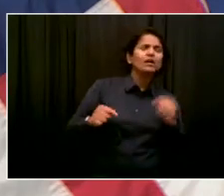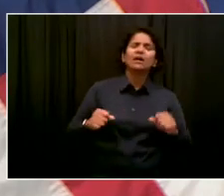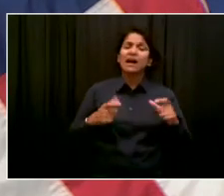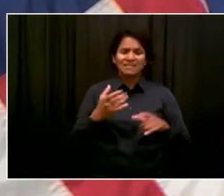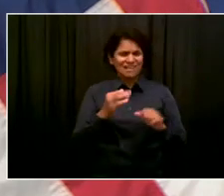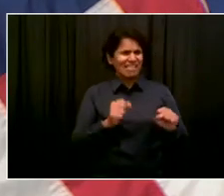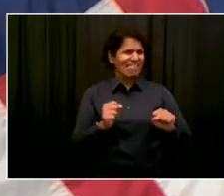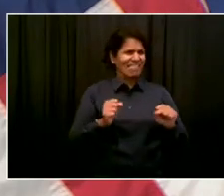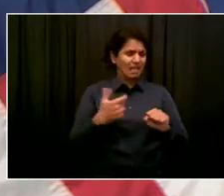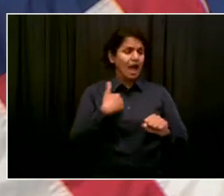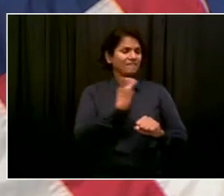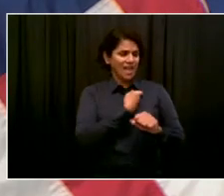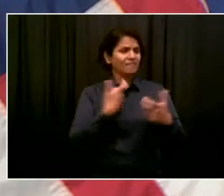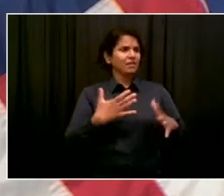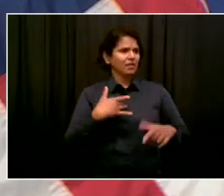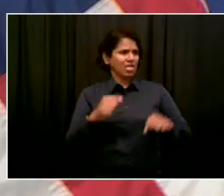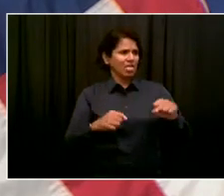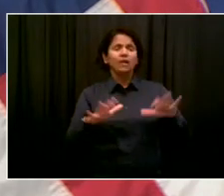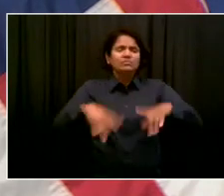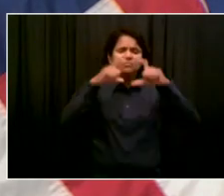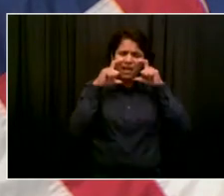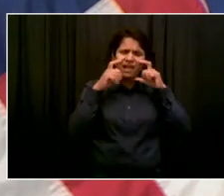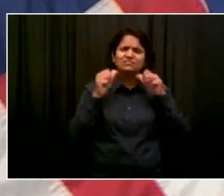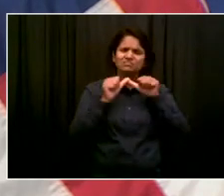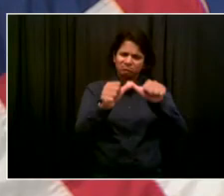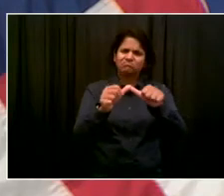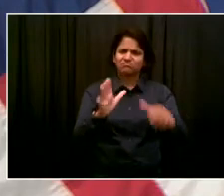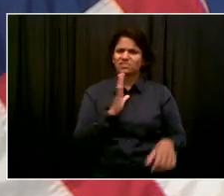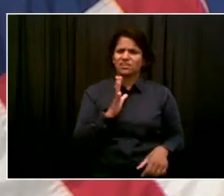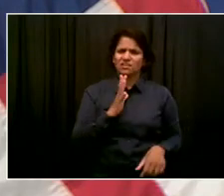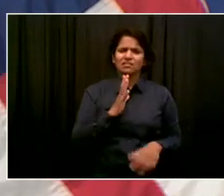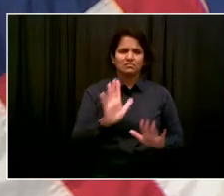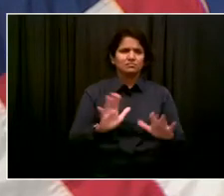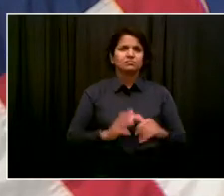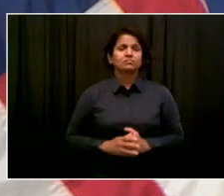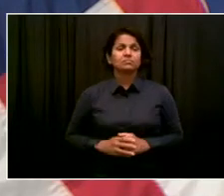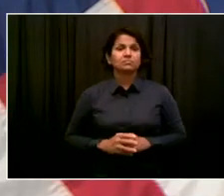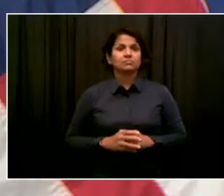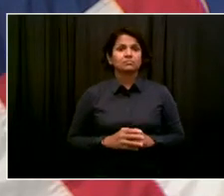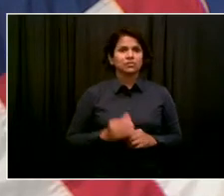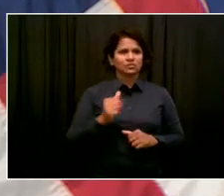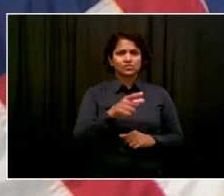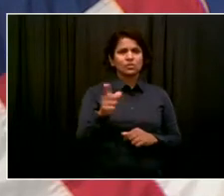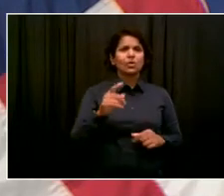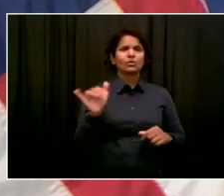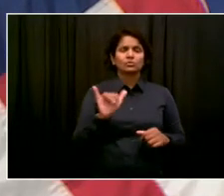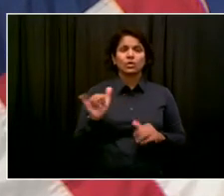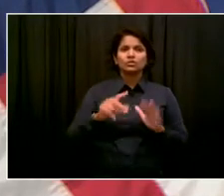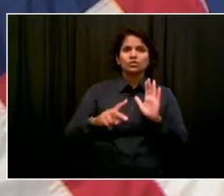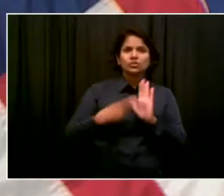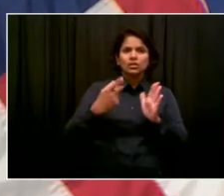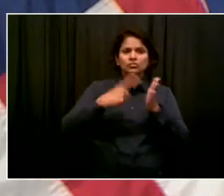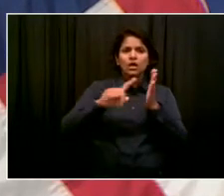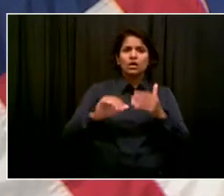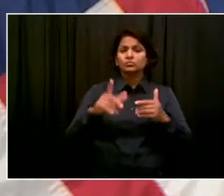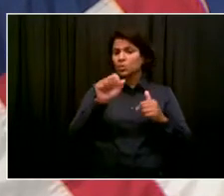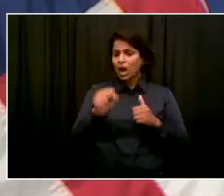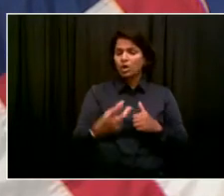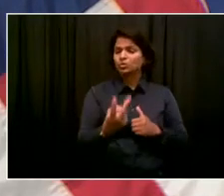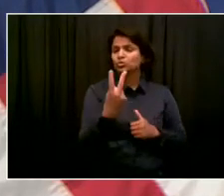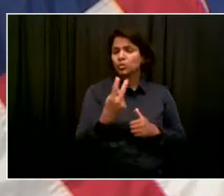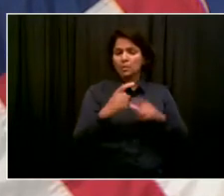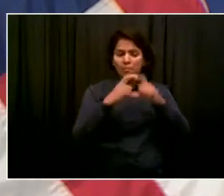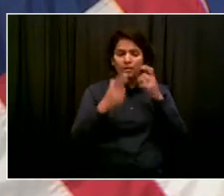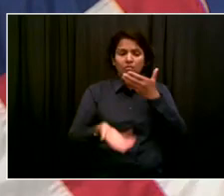double mask or wear a higher grade mask like a KN95 or a KF94. At this stage in the